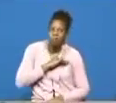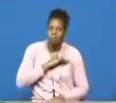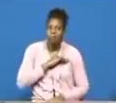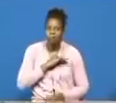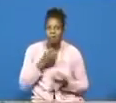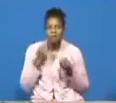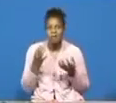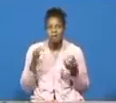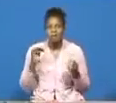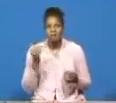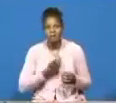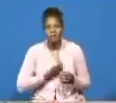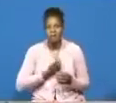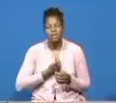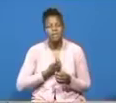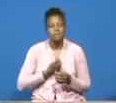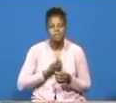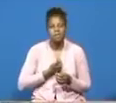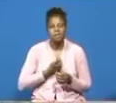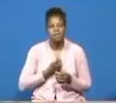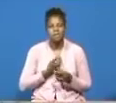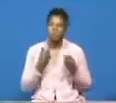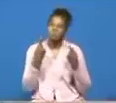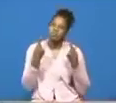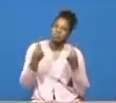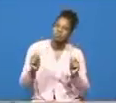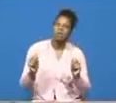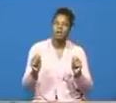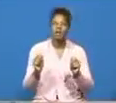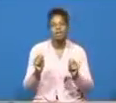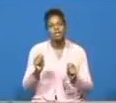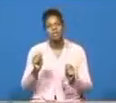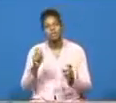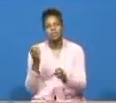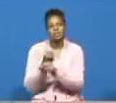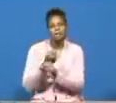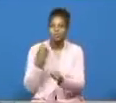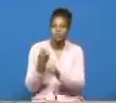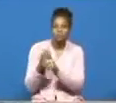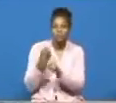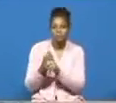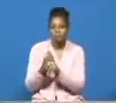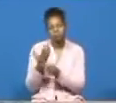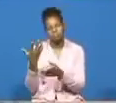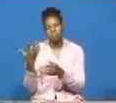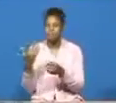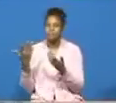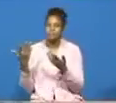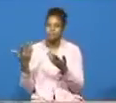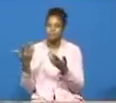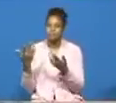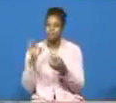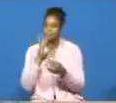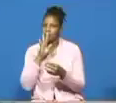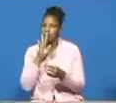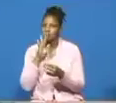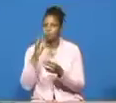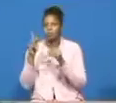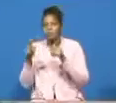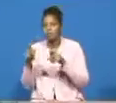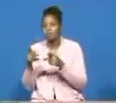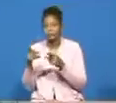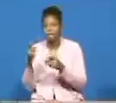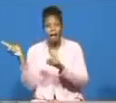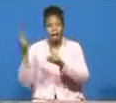us hear me somebody are trying a job i spoke with somebody who had applied to five jobs did five